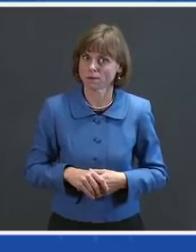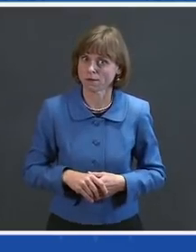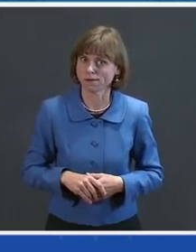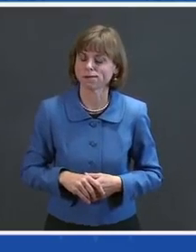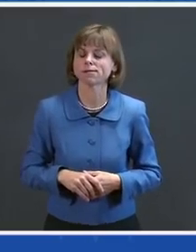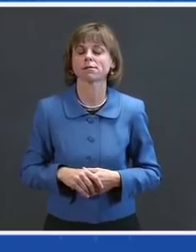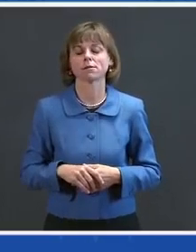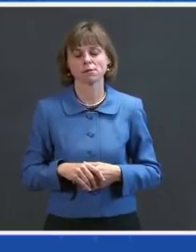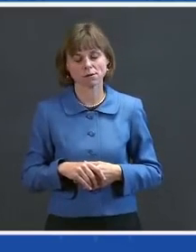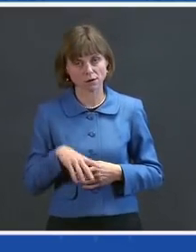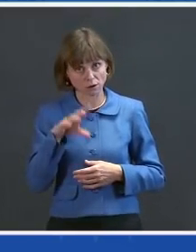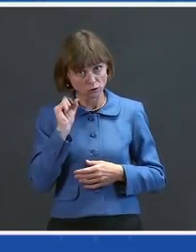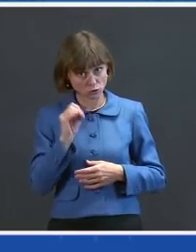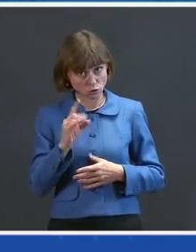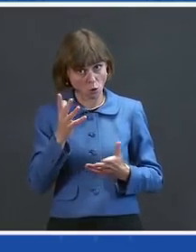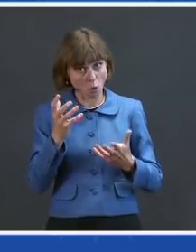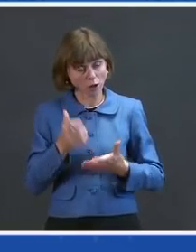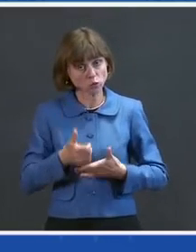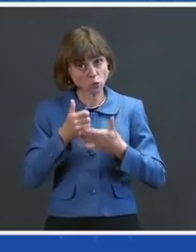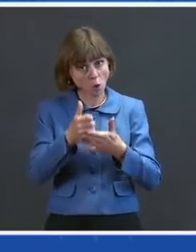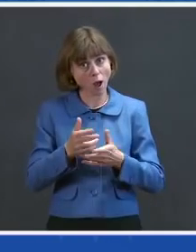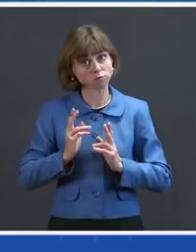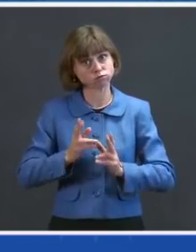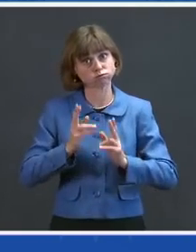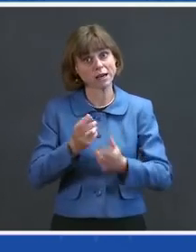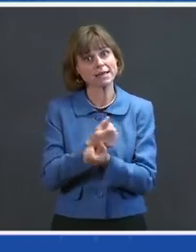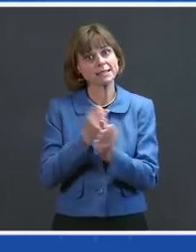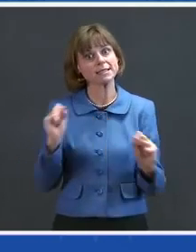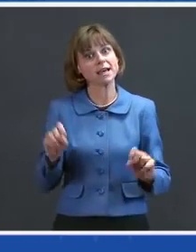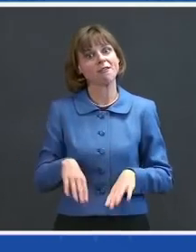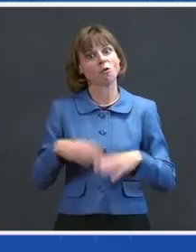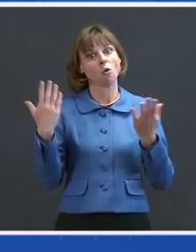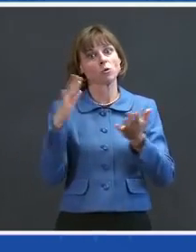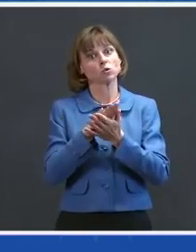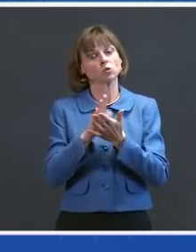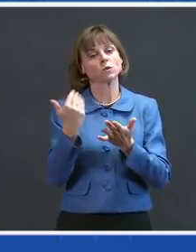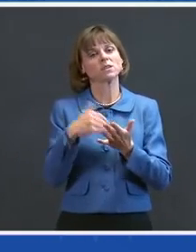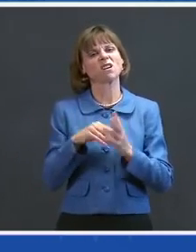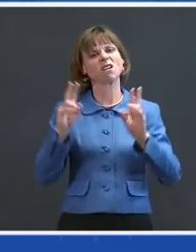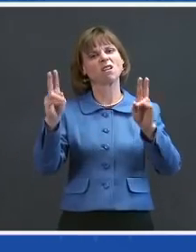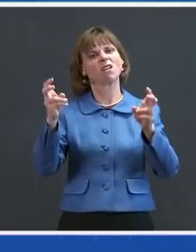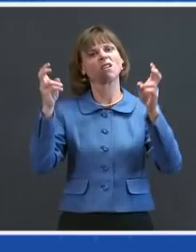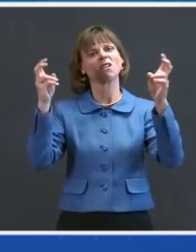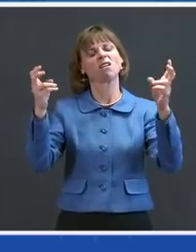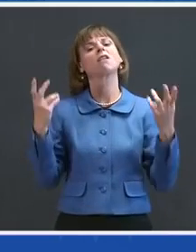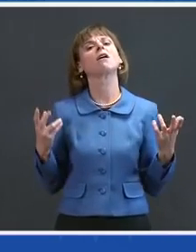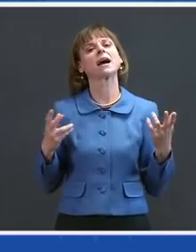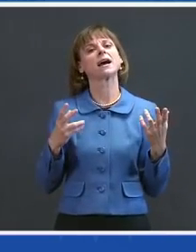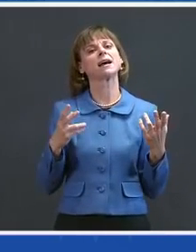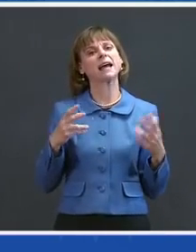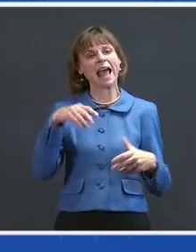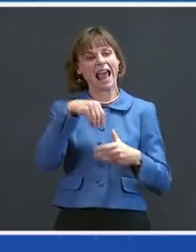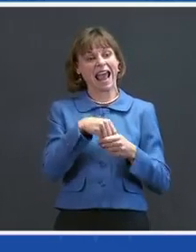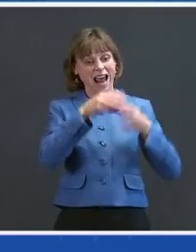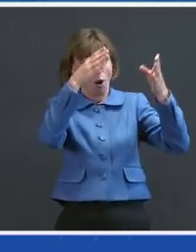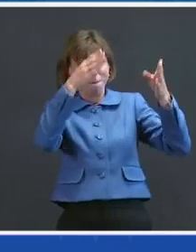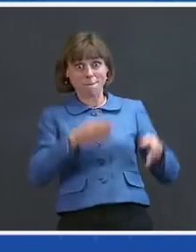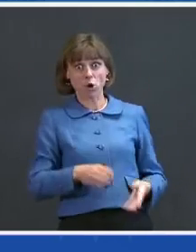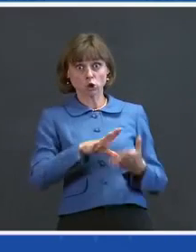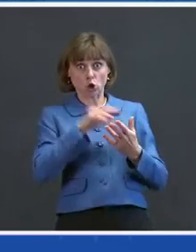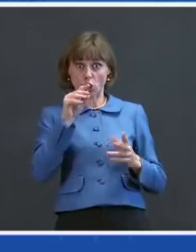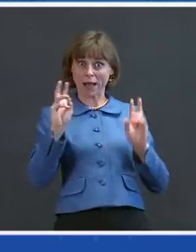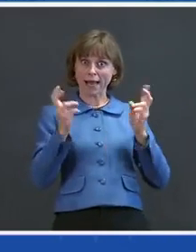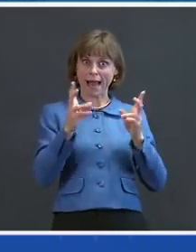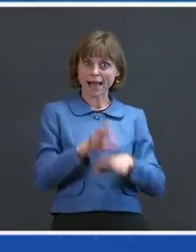help accelerate the safe reopening of schools, let's treat in-person learning like an essential service that it is. And that means